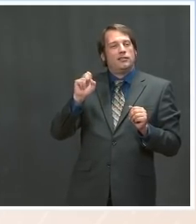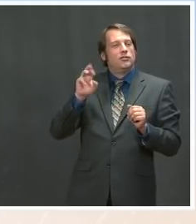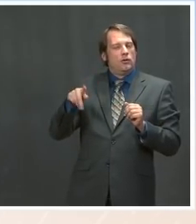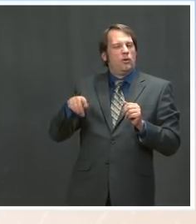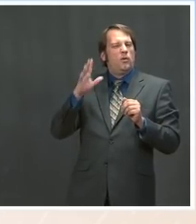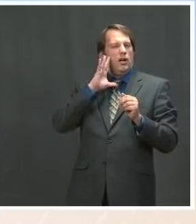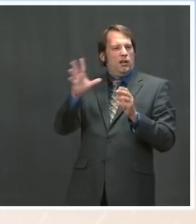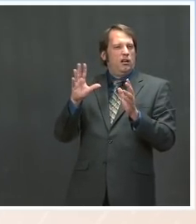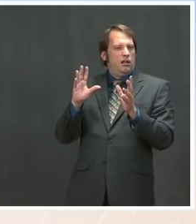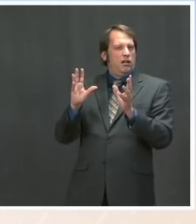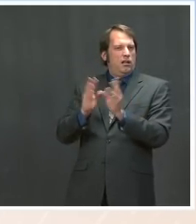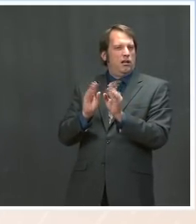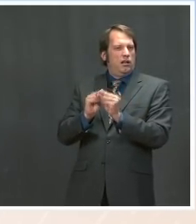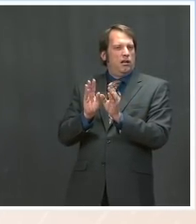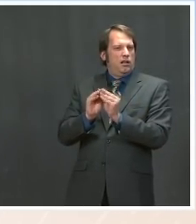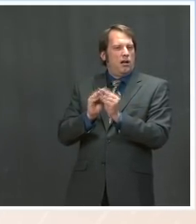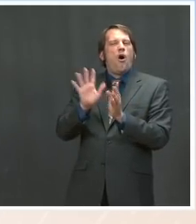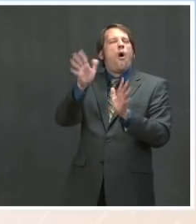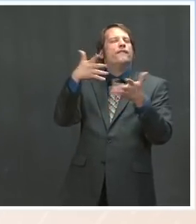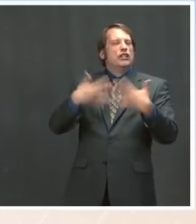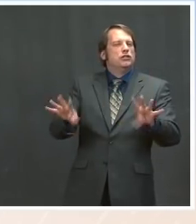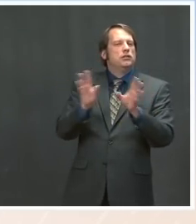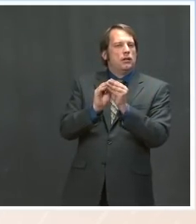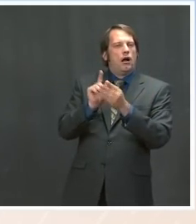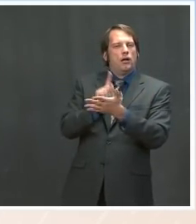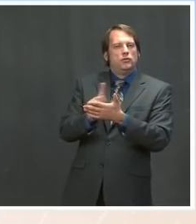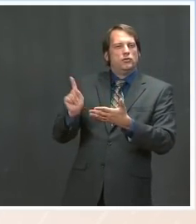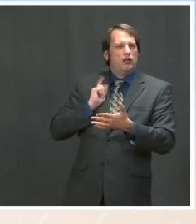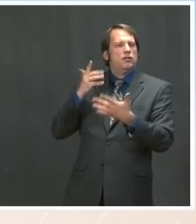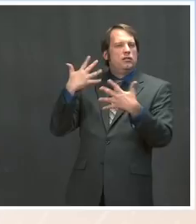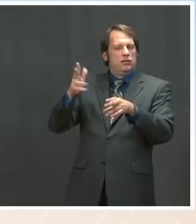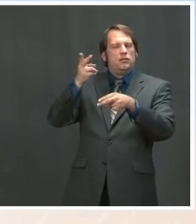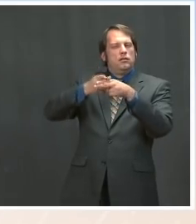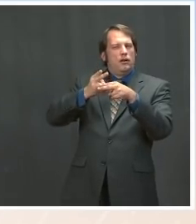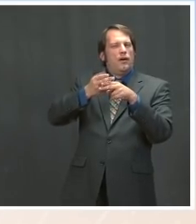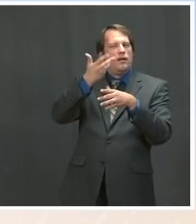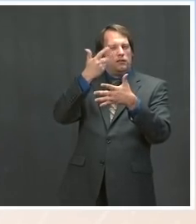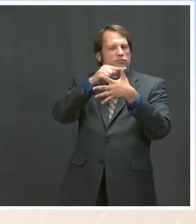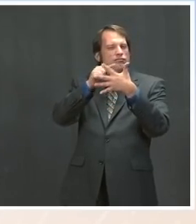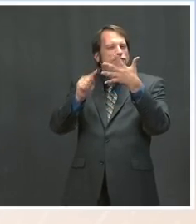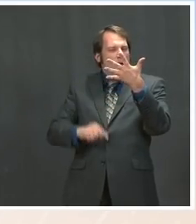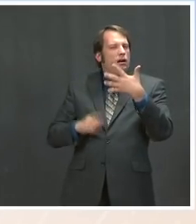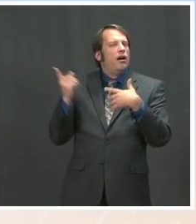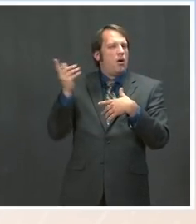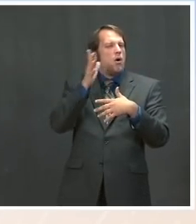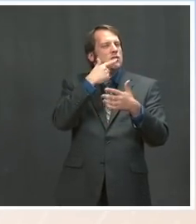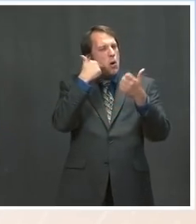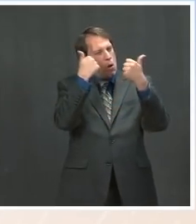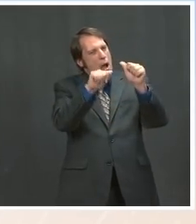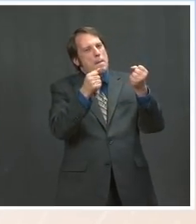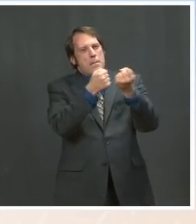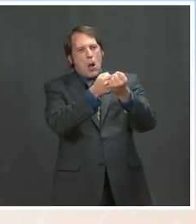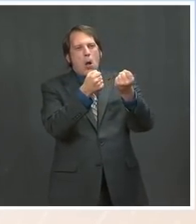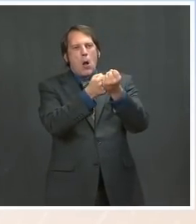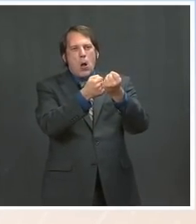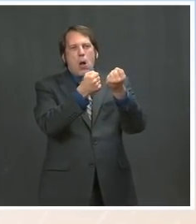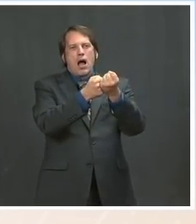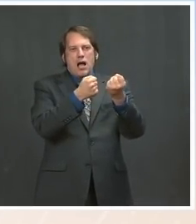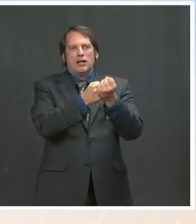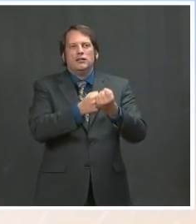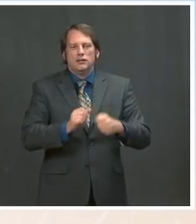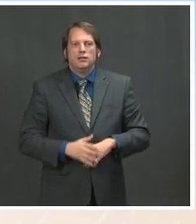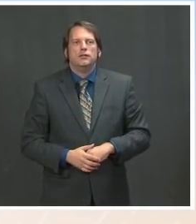piece that, a couple of points, I should say, that are very representative of our view. The significant one being the significant